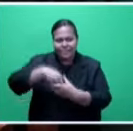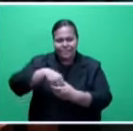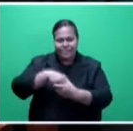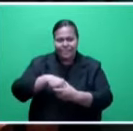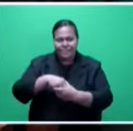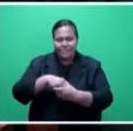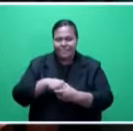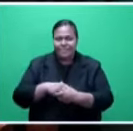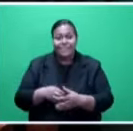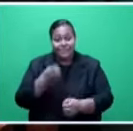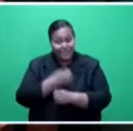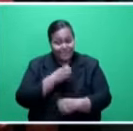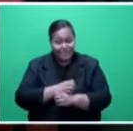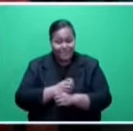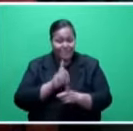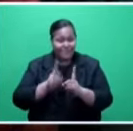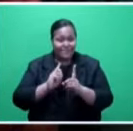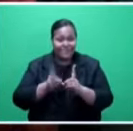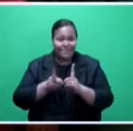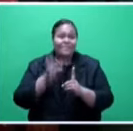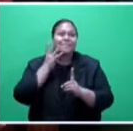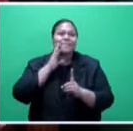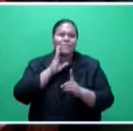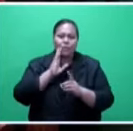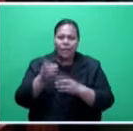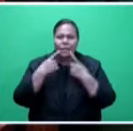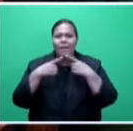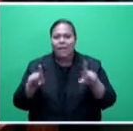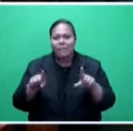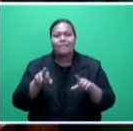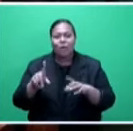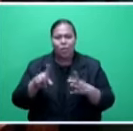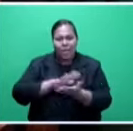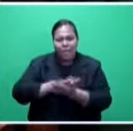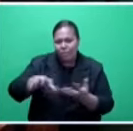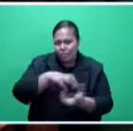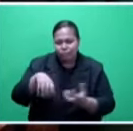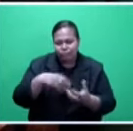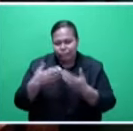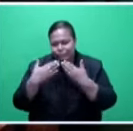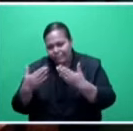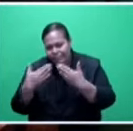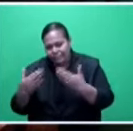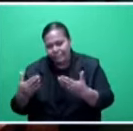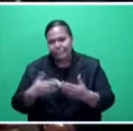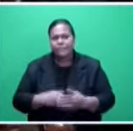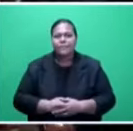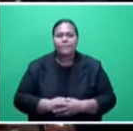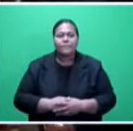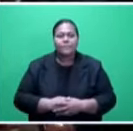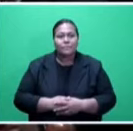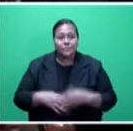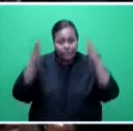sign language interpreters during the lead-up to and in the wake of Tropical Cyclone Herald. We're very, very grateful. Mr.